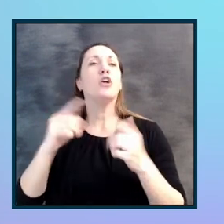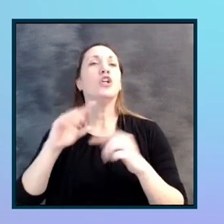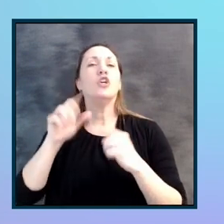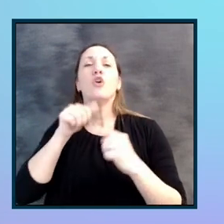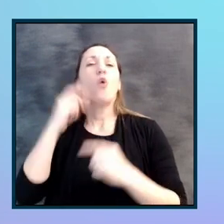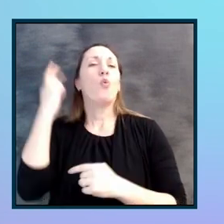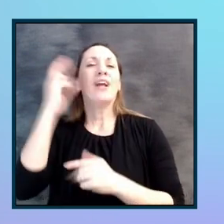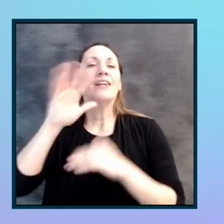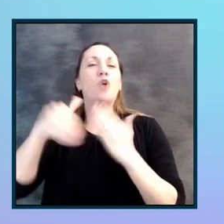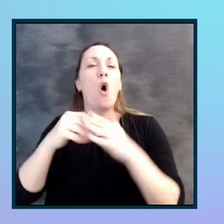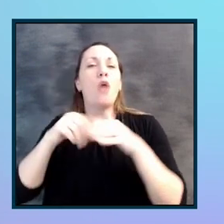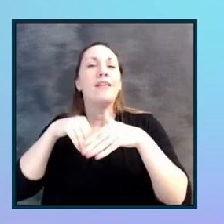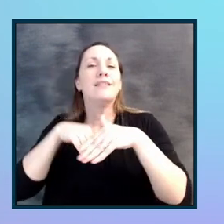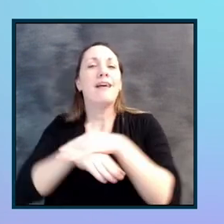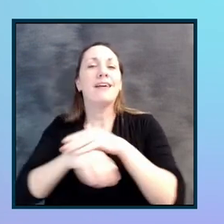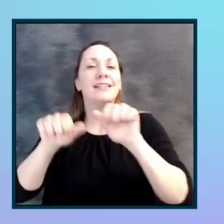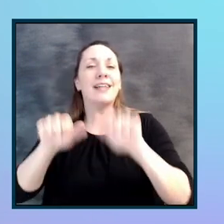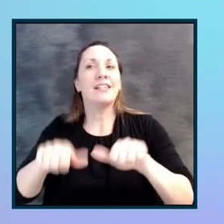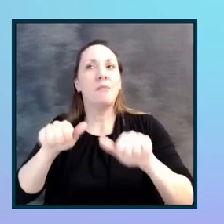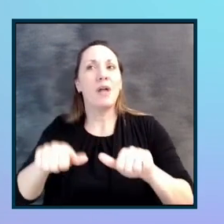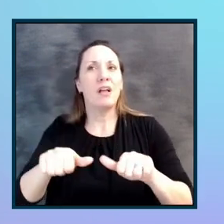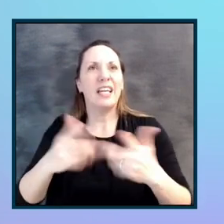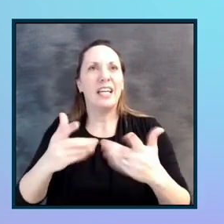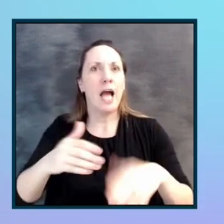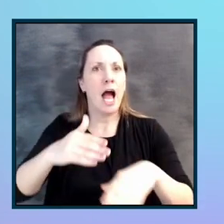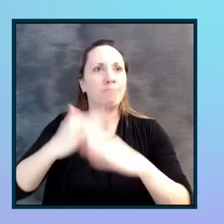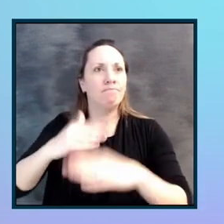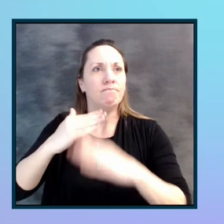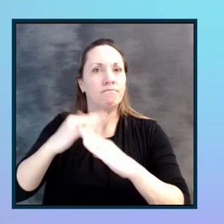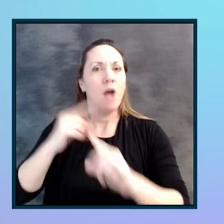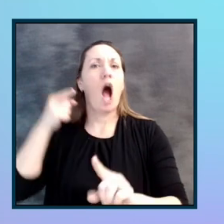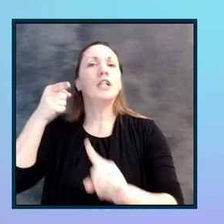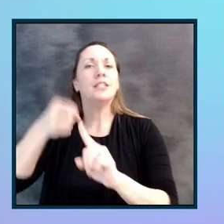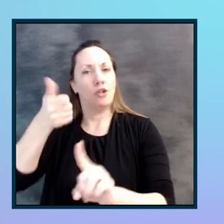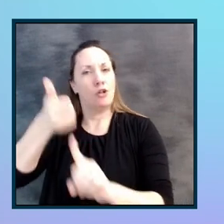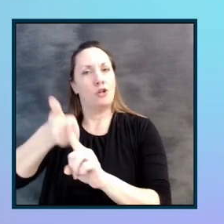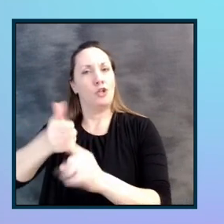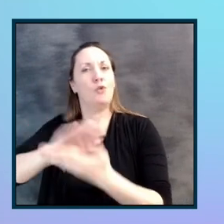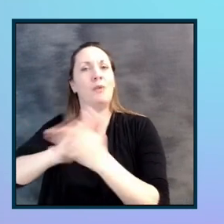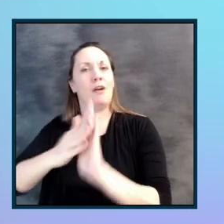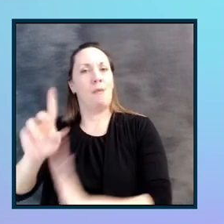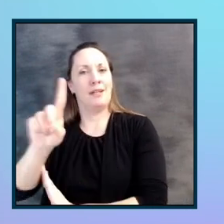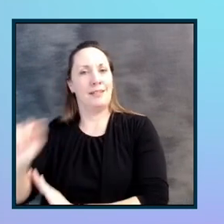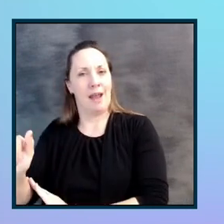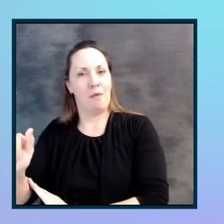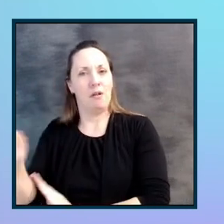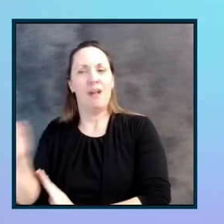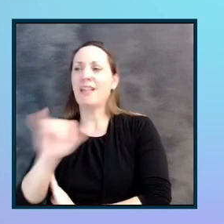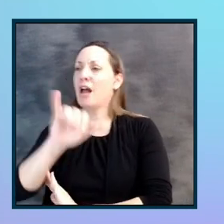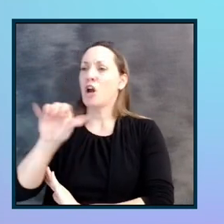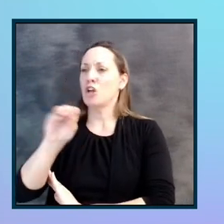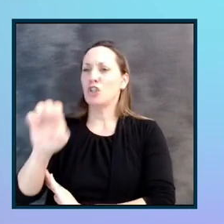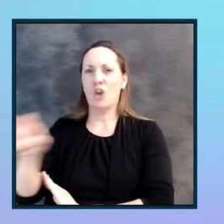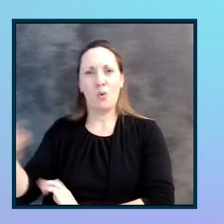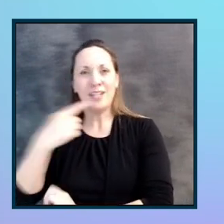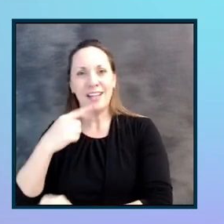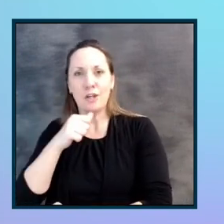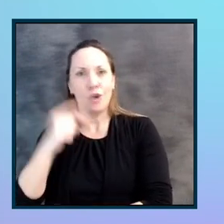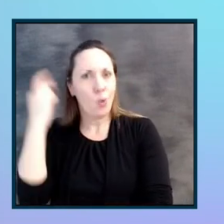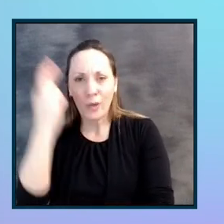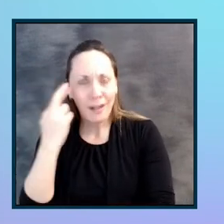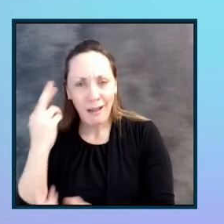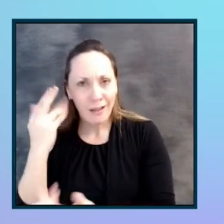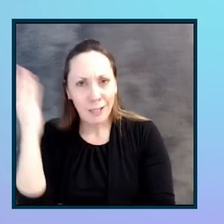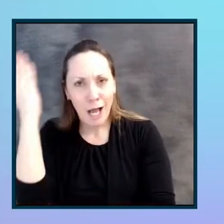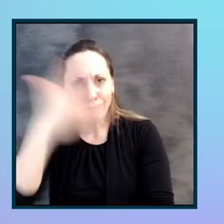become disabled. You know, like Joe was saying, like a lot of this stuff you don't realize, but, you know,